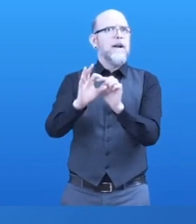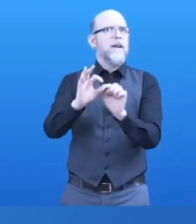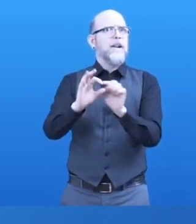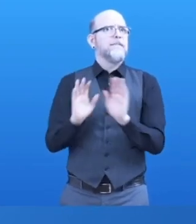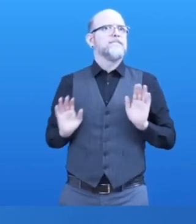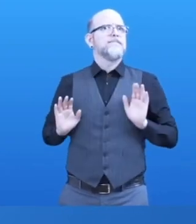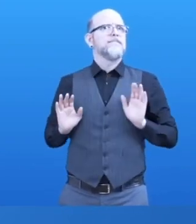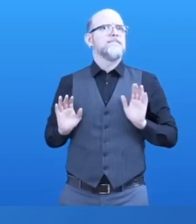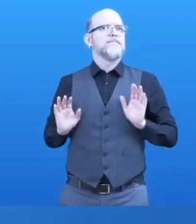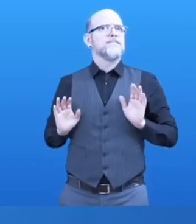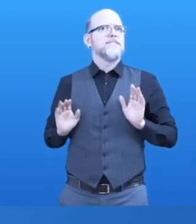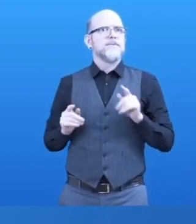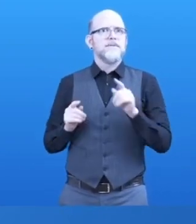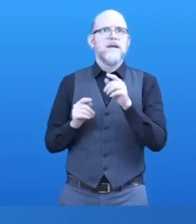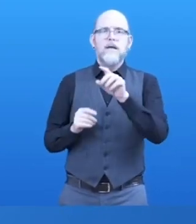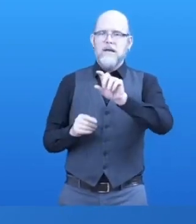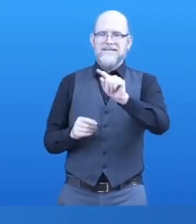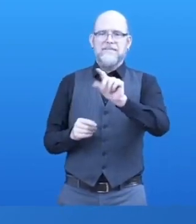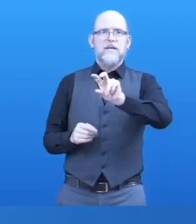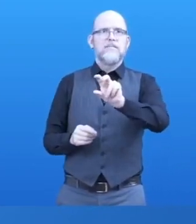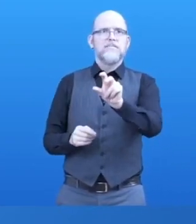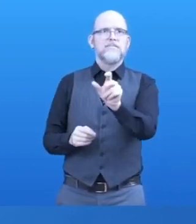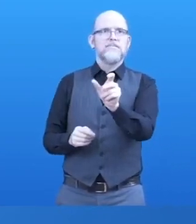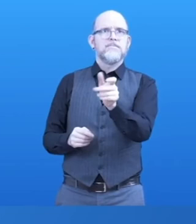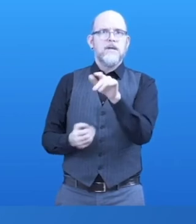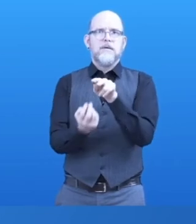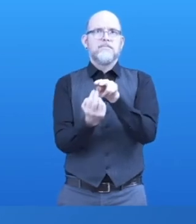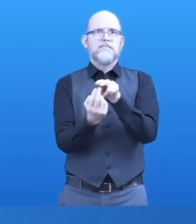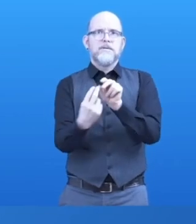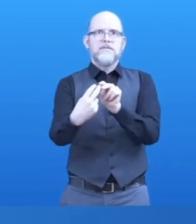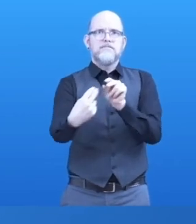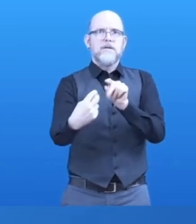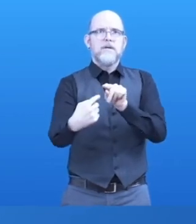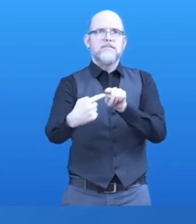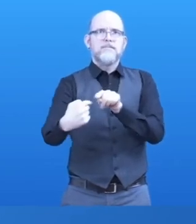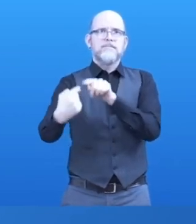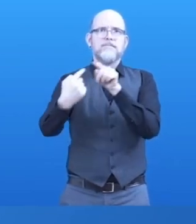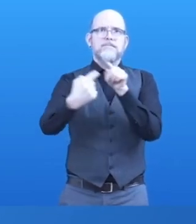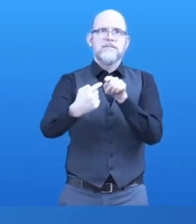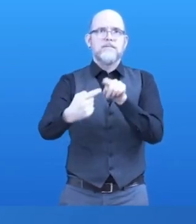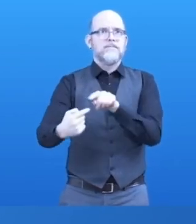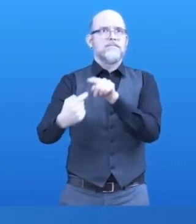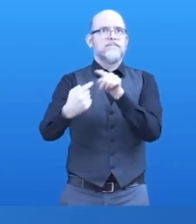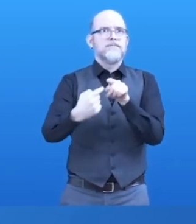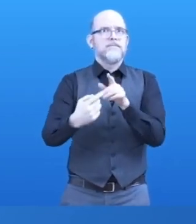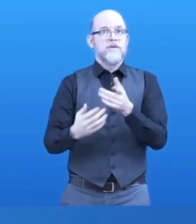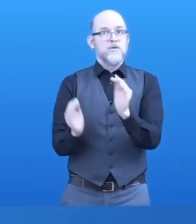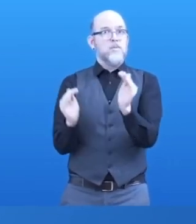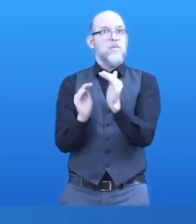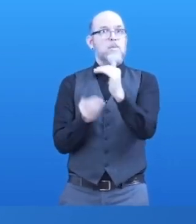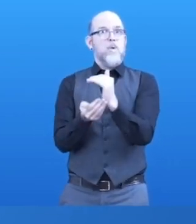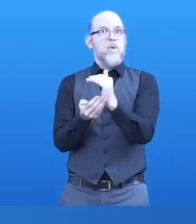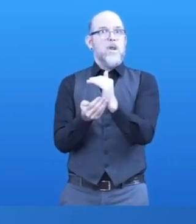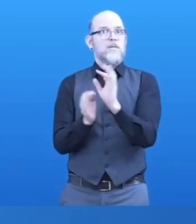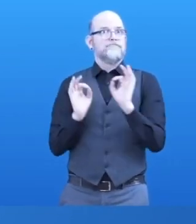to form the braille characters. And instead of a long and bulky line, we have the characters curled inside of a palm-sized device.